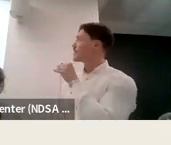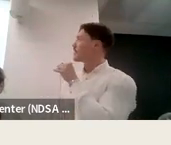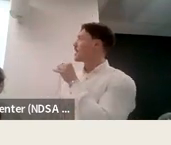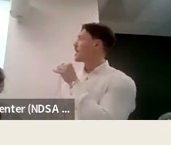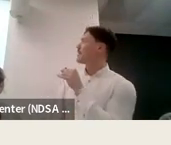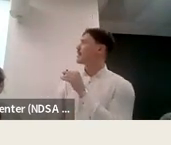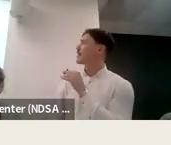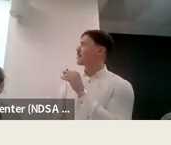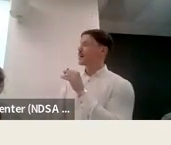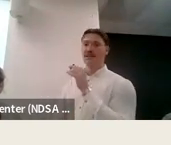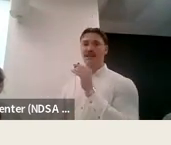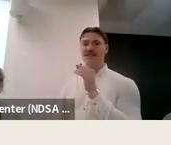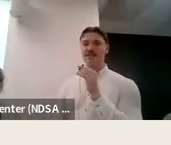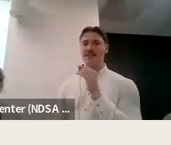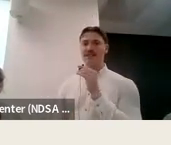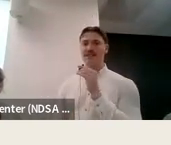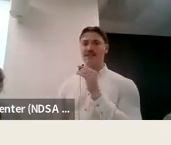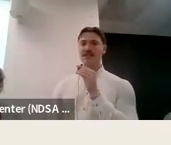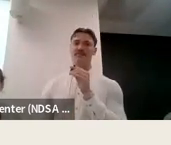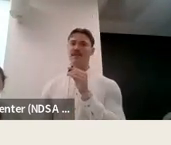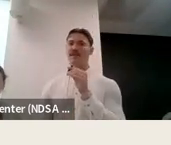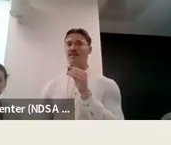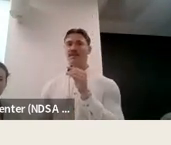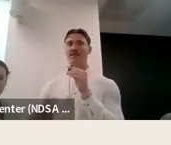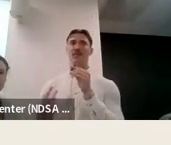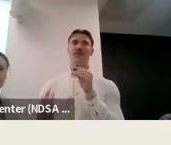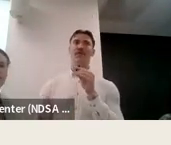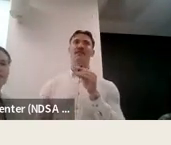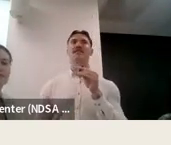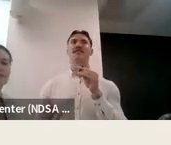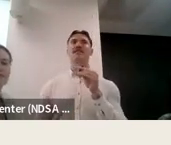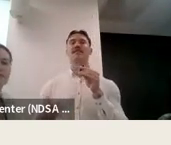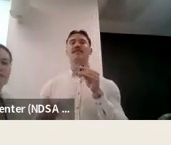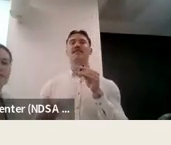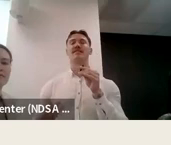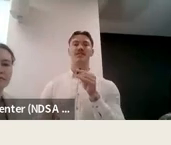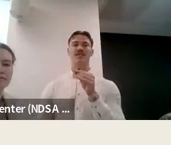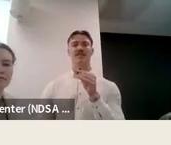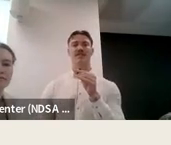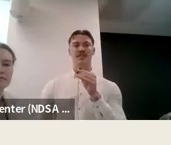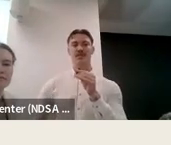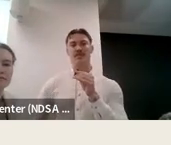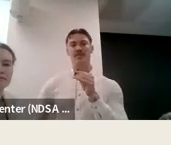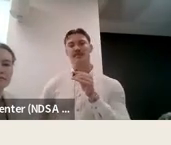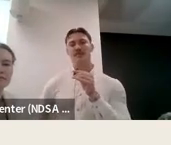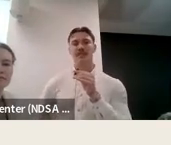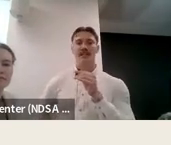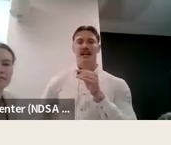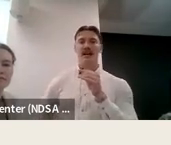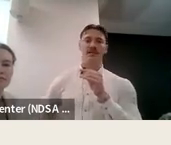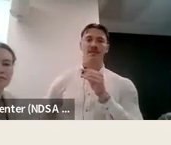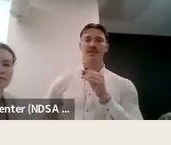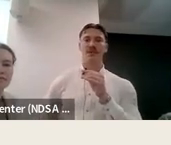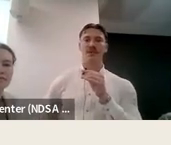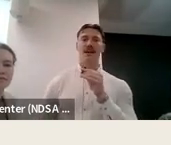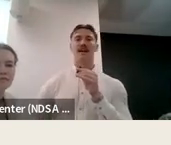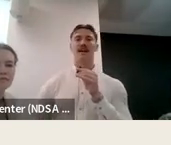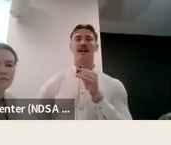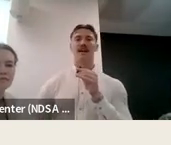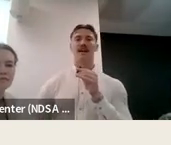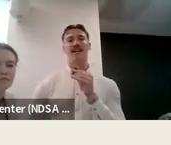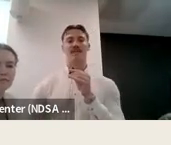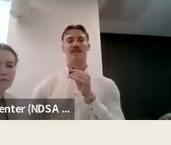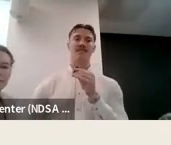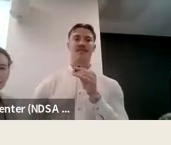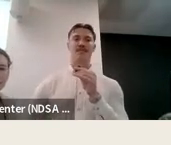um um and now i'm looking at student voice um in a more formalized sense in terms of institutions at the global union level um we've got